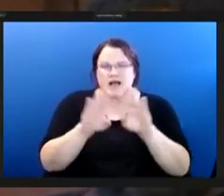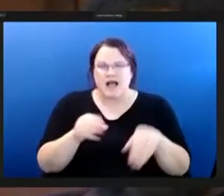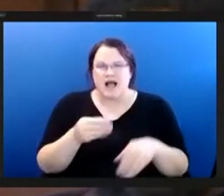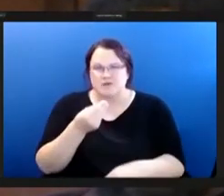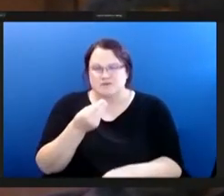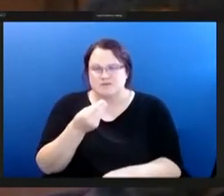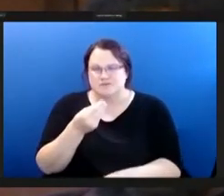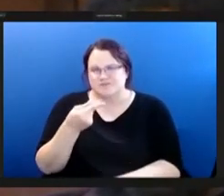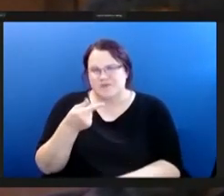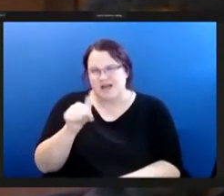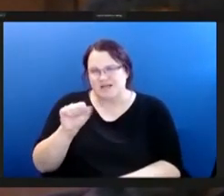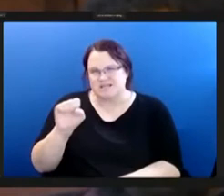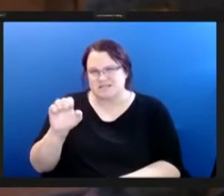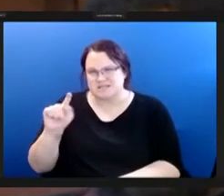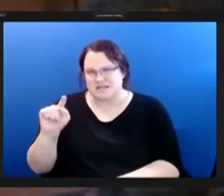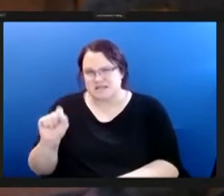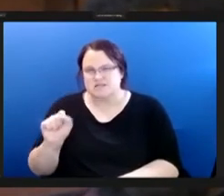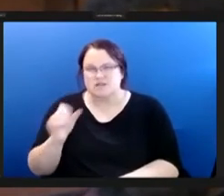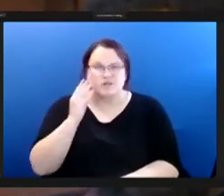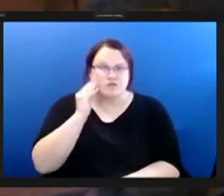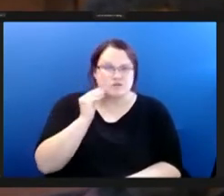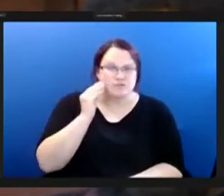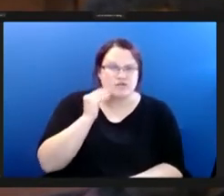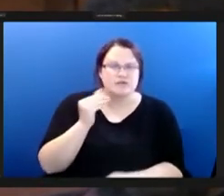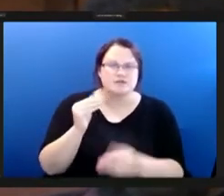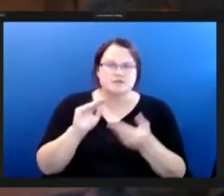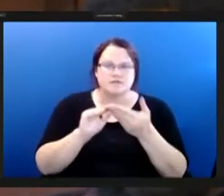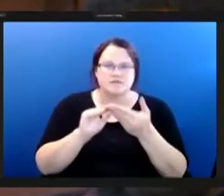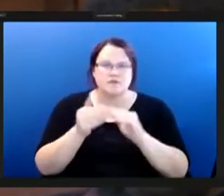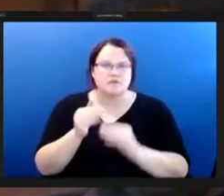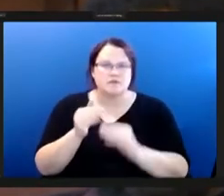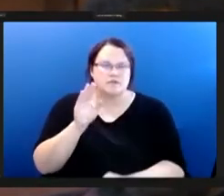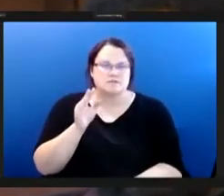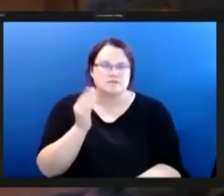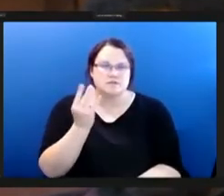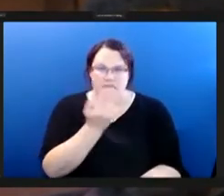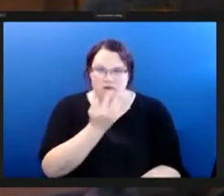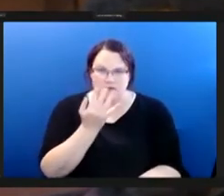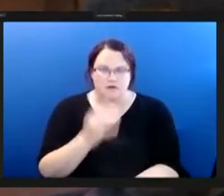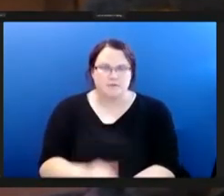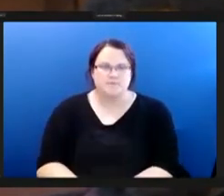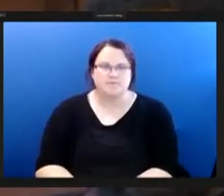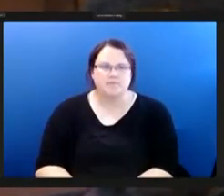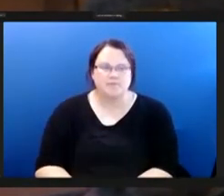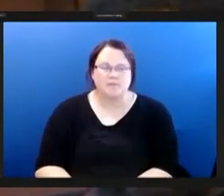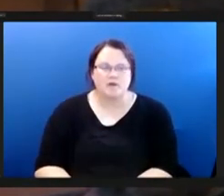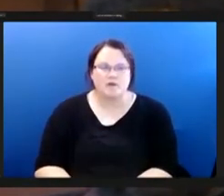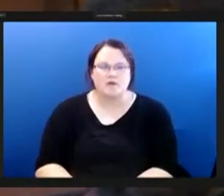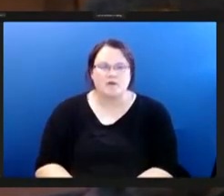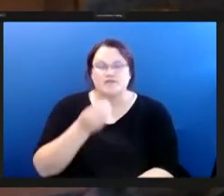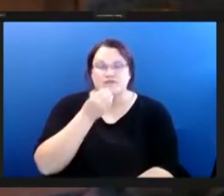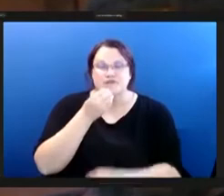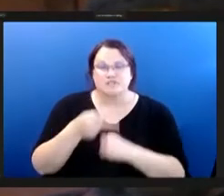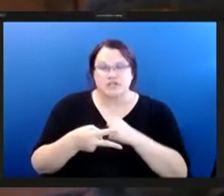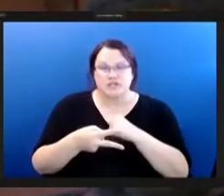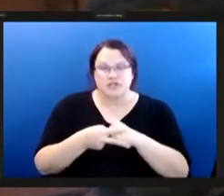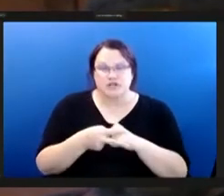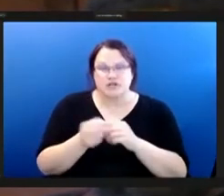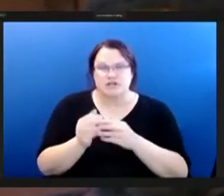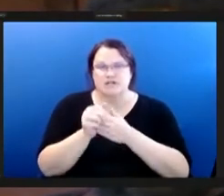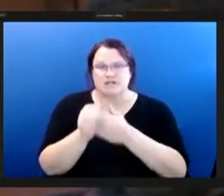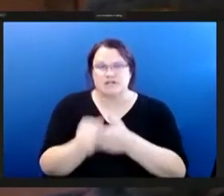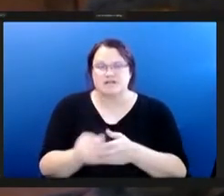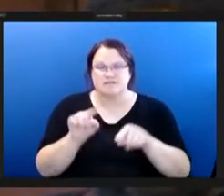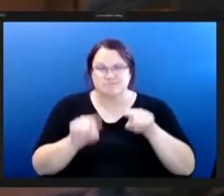are disproportionately experienced by communities of color conversely addressing food security leads to a variety of positive